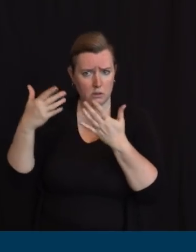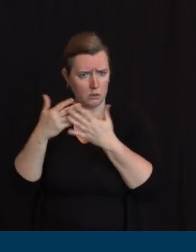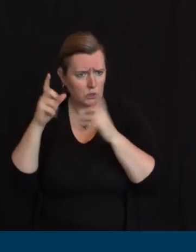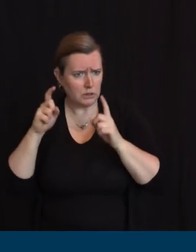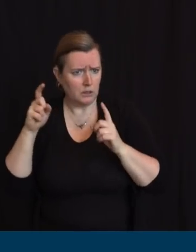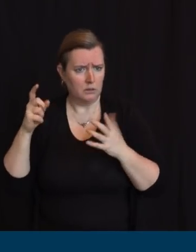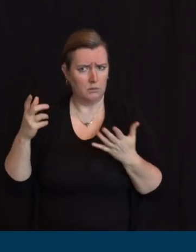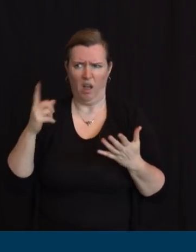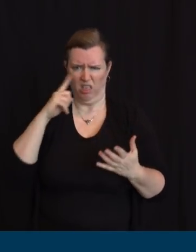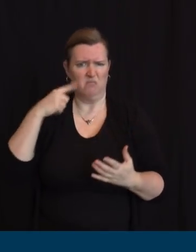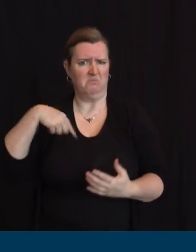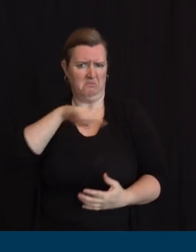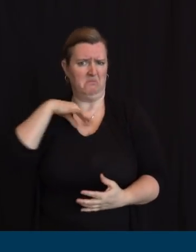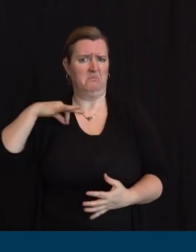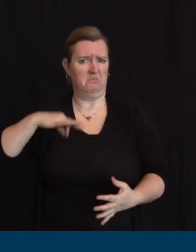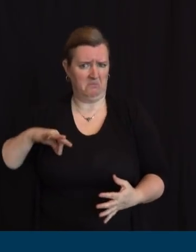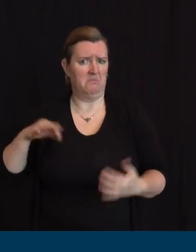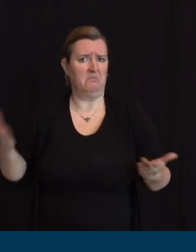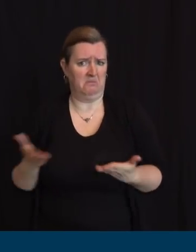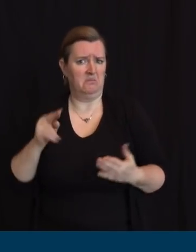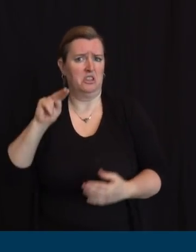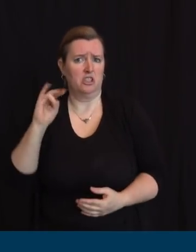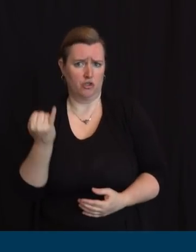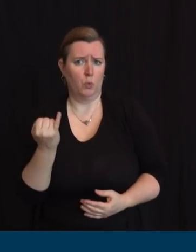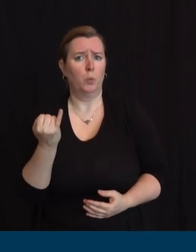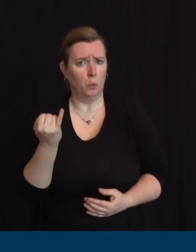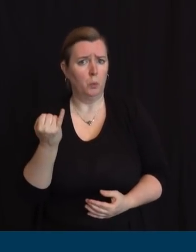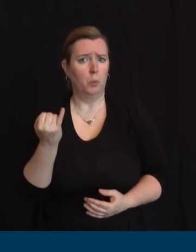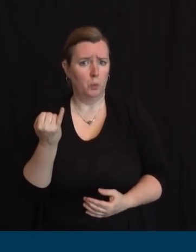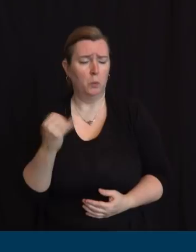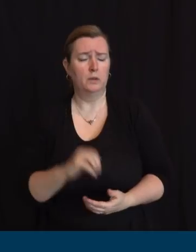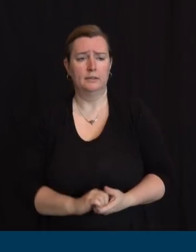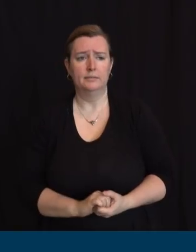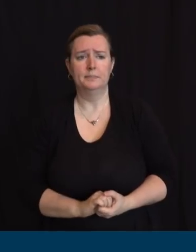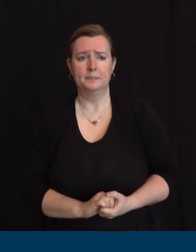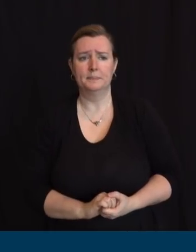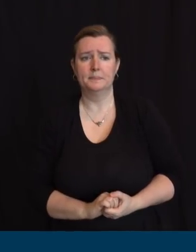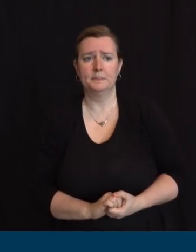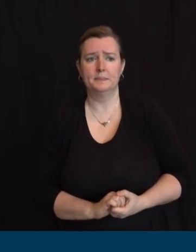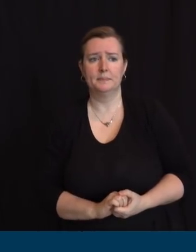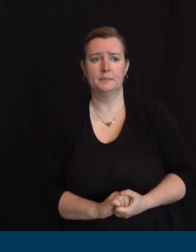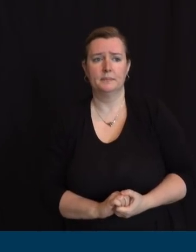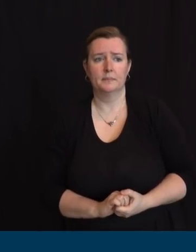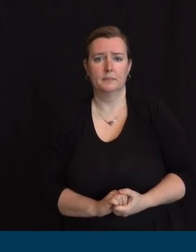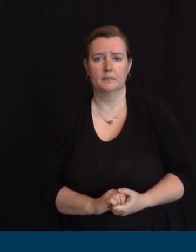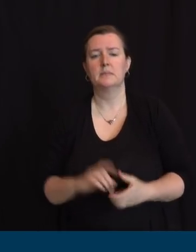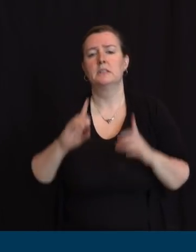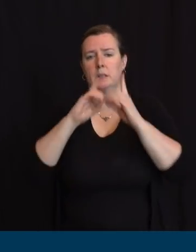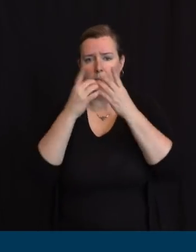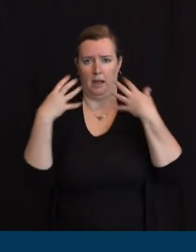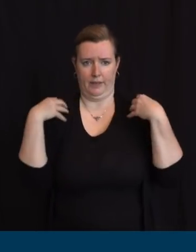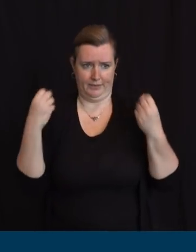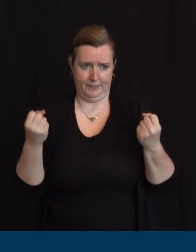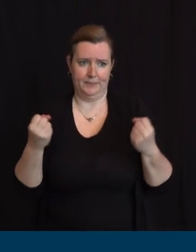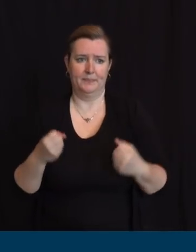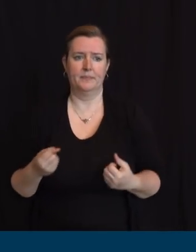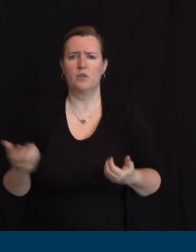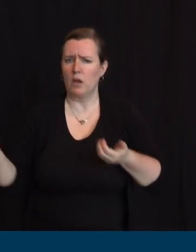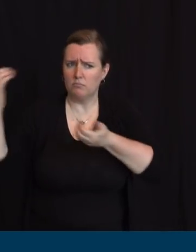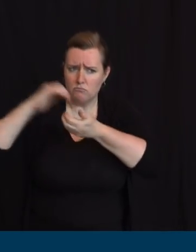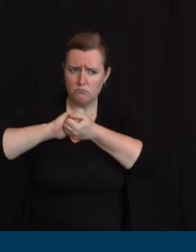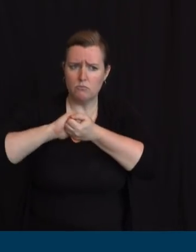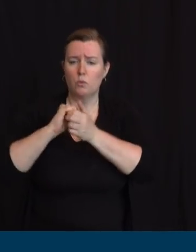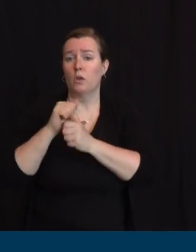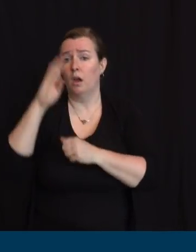As reported previously, the Department continues to work with our hospitals. According to the